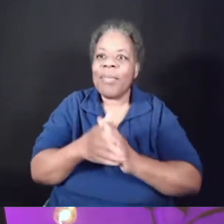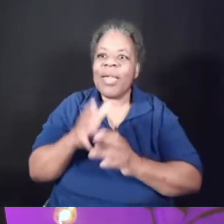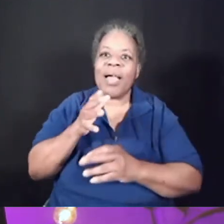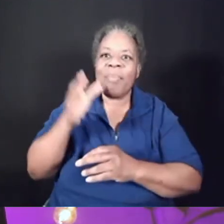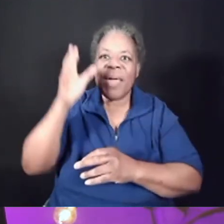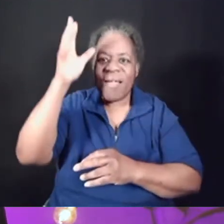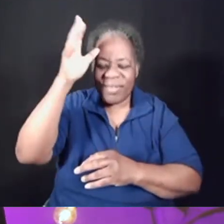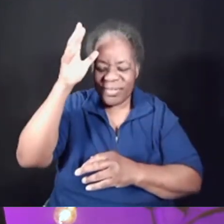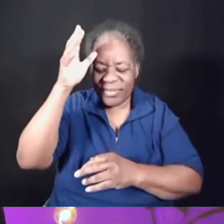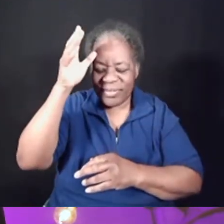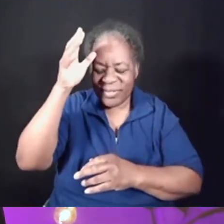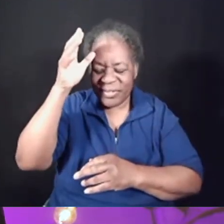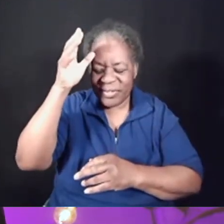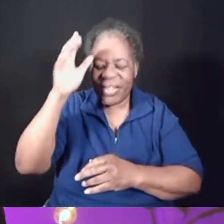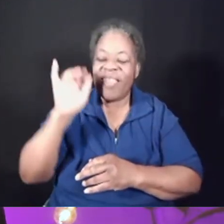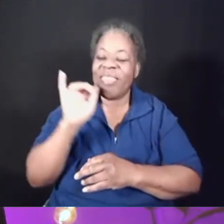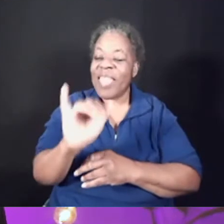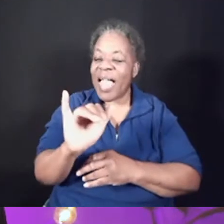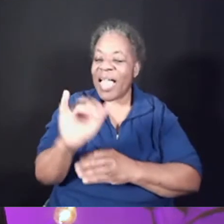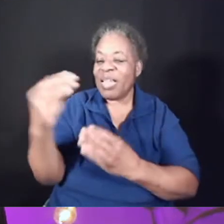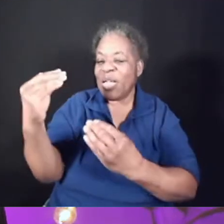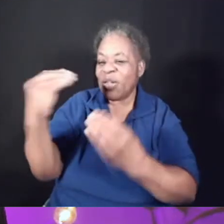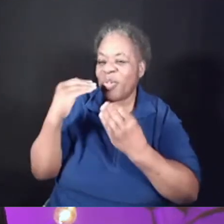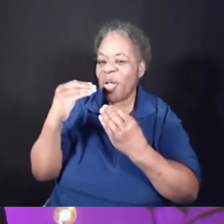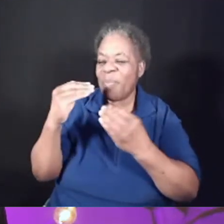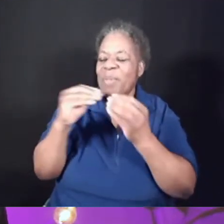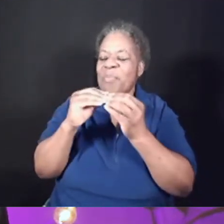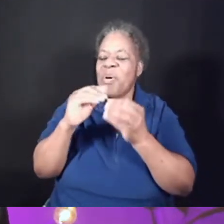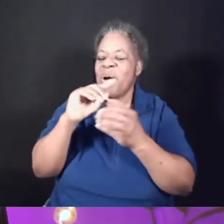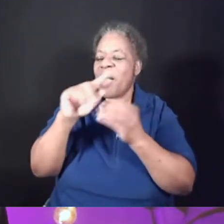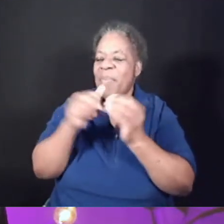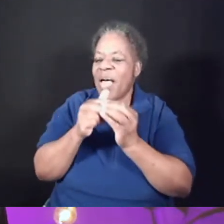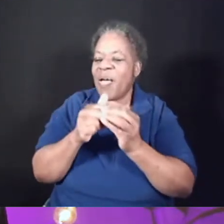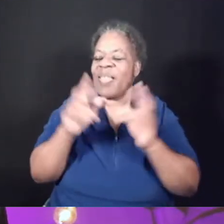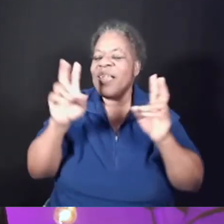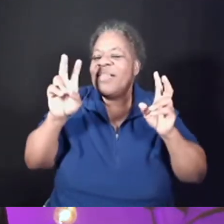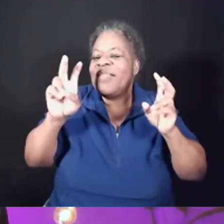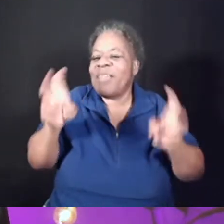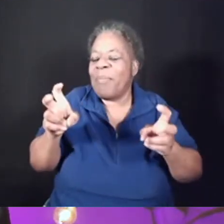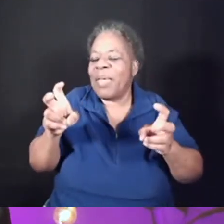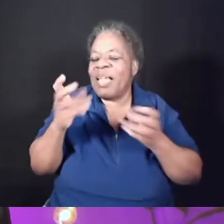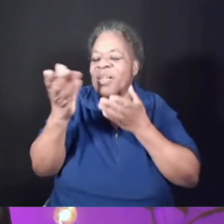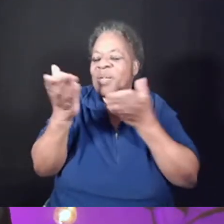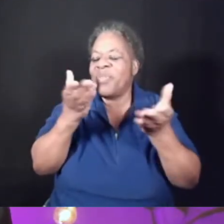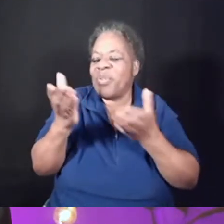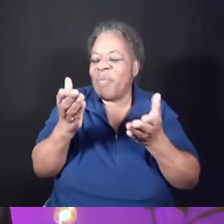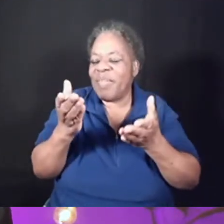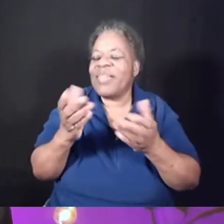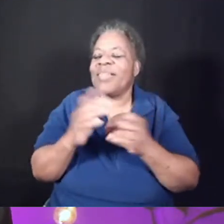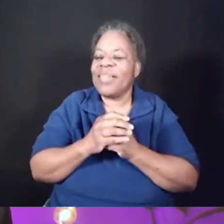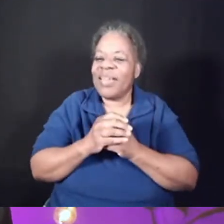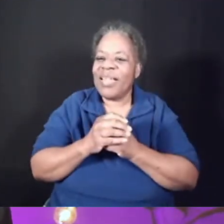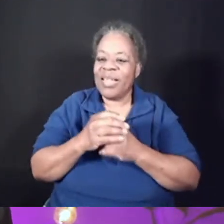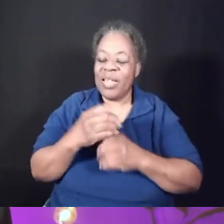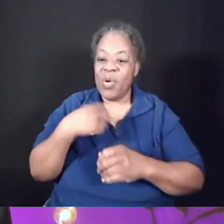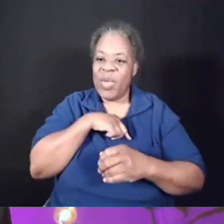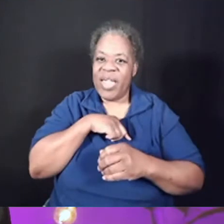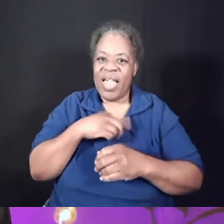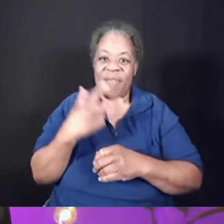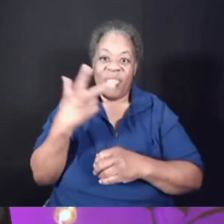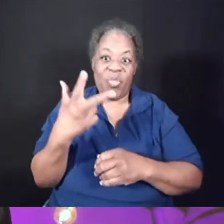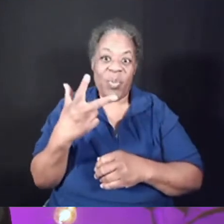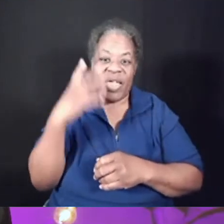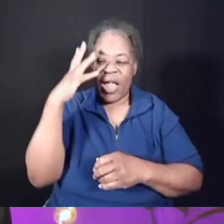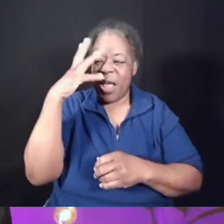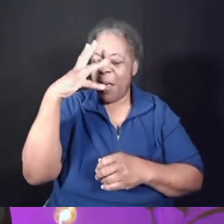beginning, has taught me more about this topic than anything else I've ever done. We have three beautiful, little,